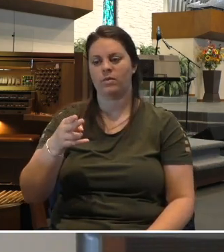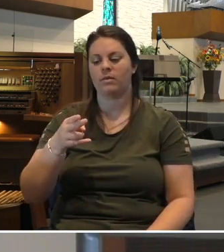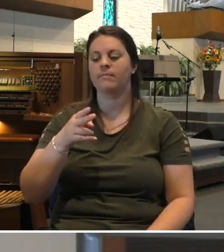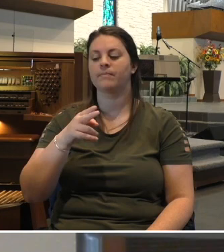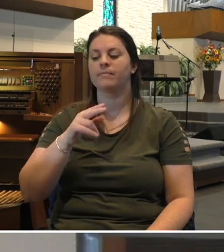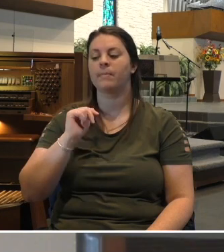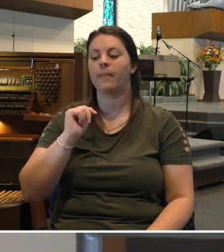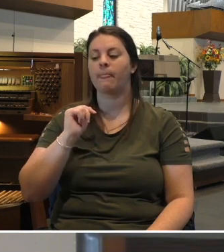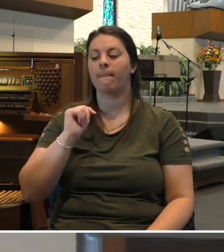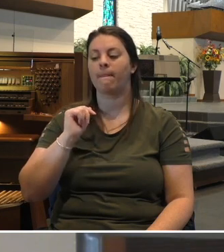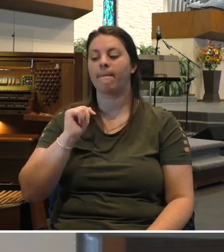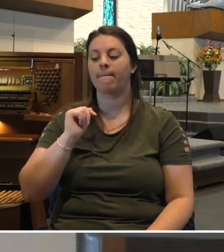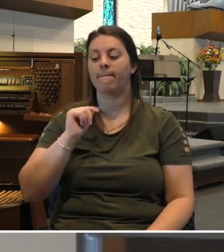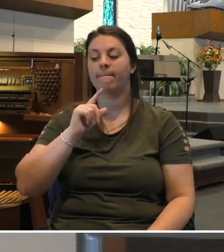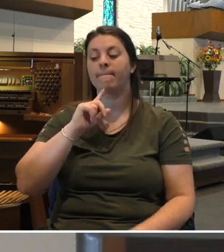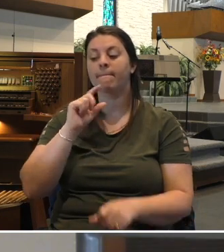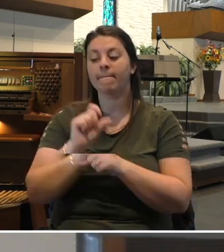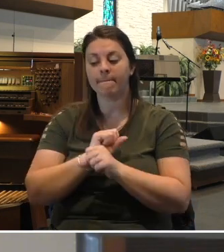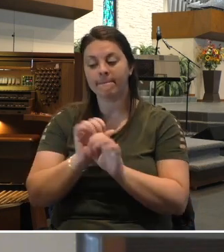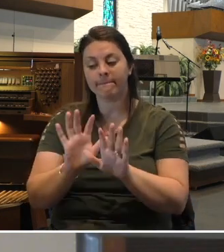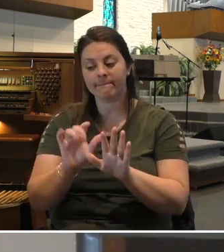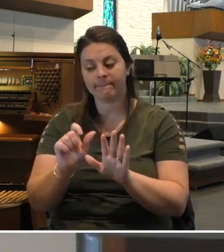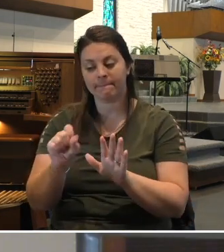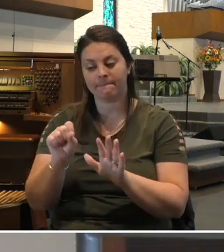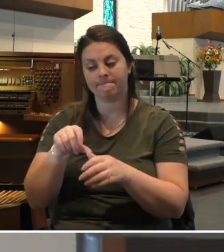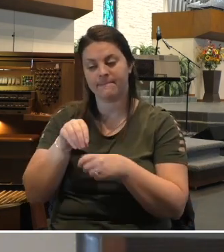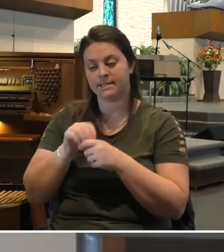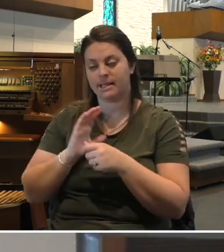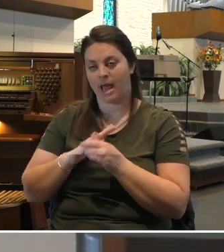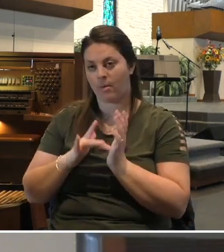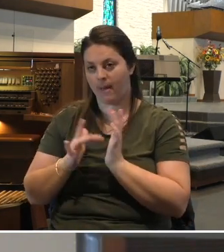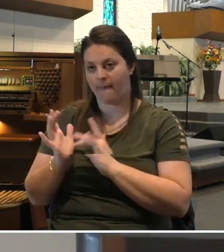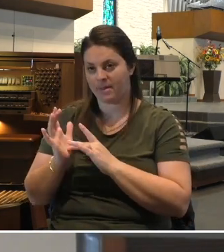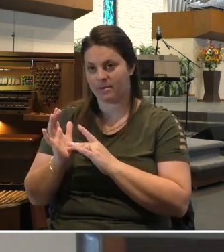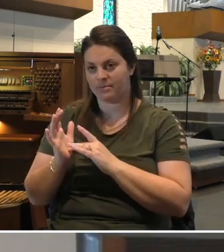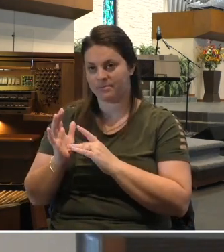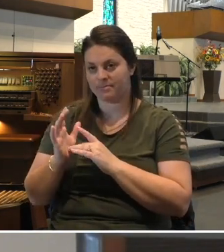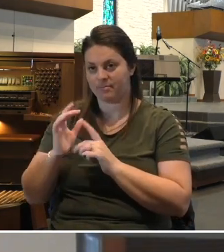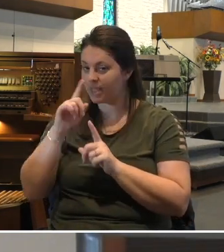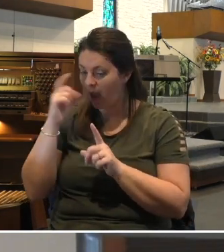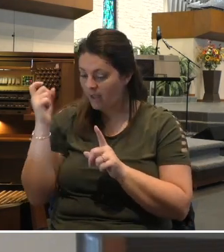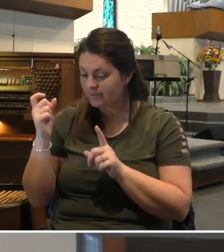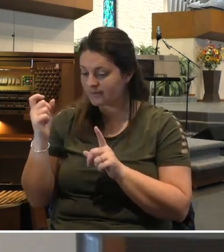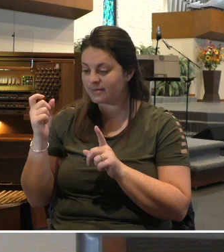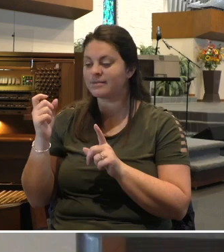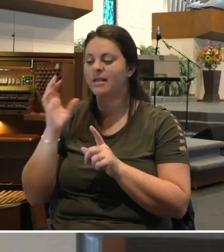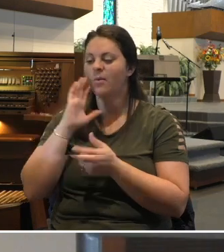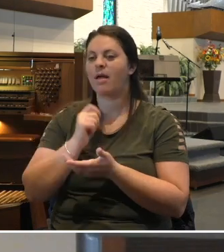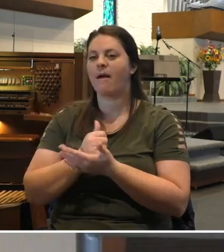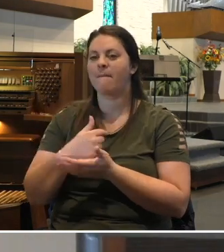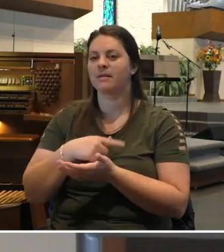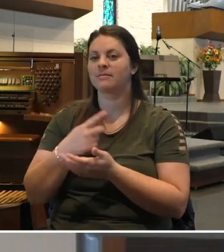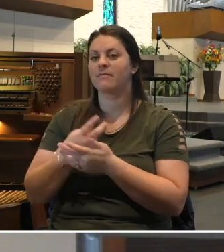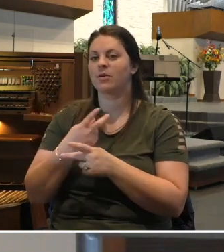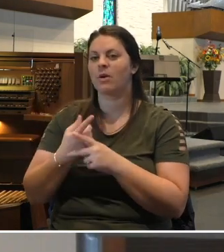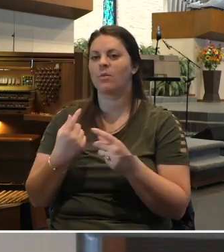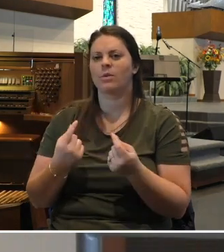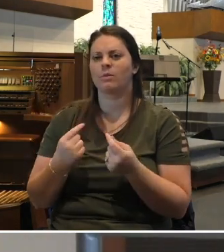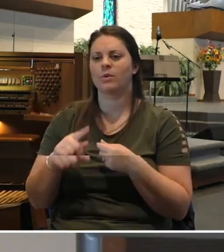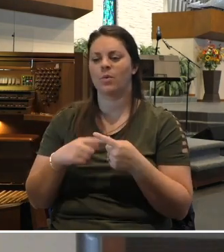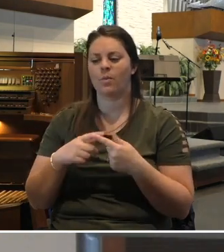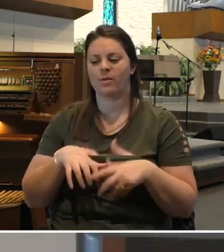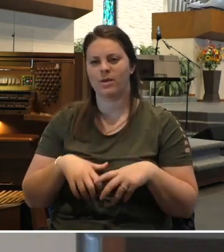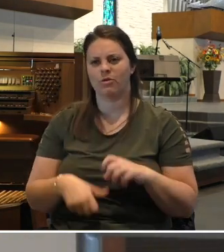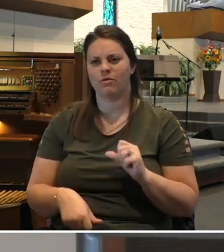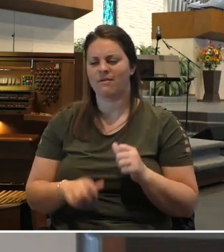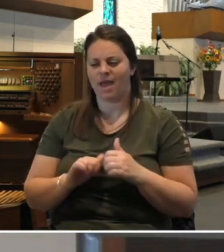it's in our Bible because it's going to help us figure out what do we do when we grieve. How do